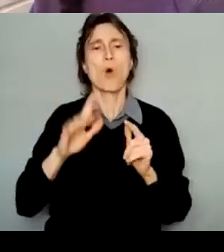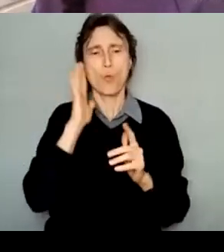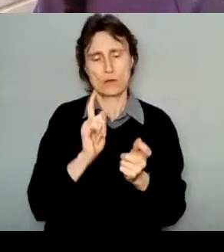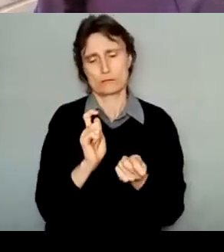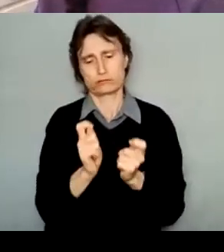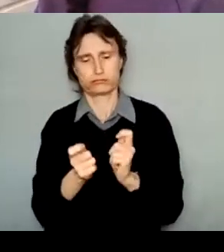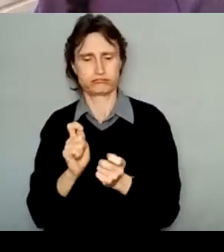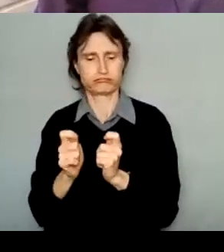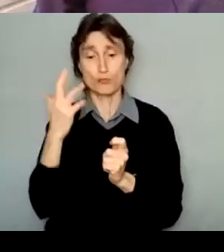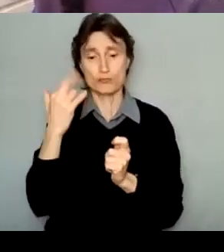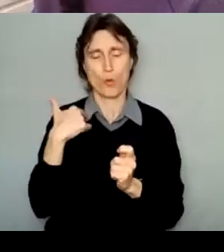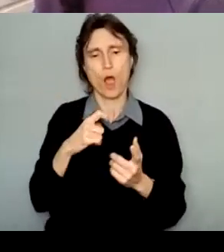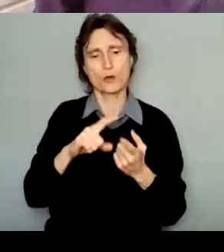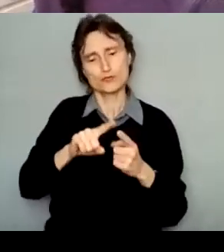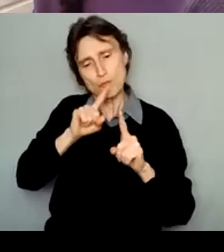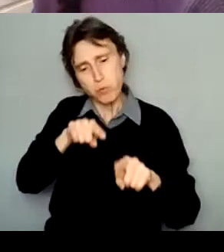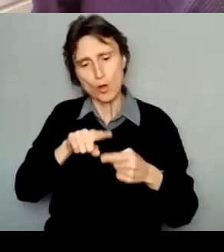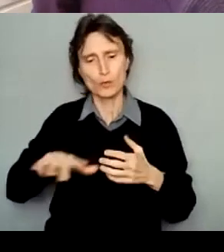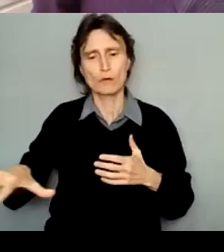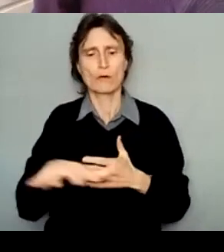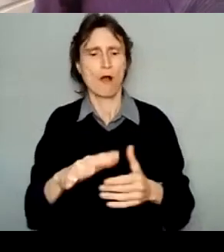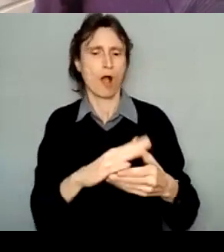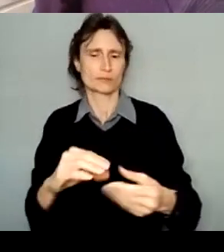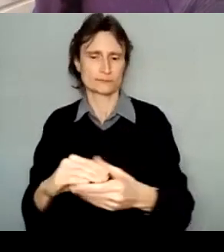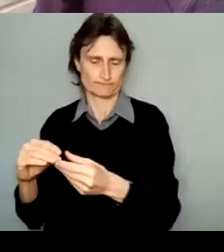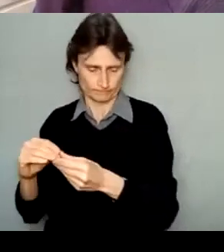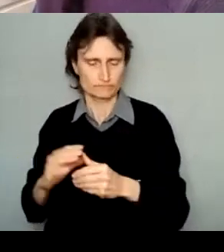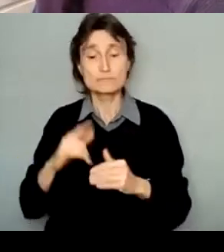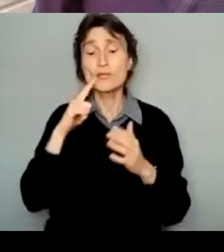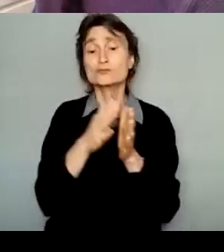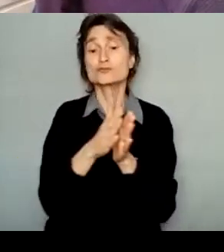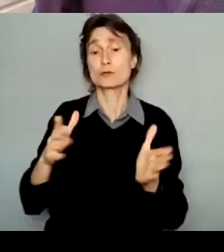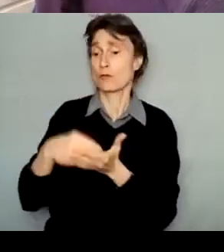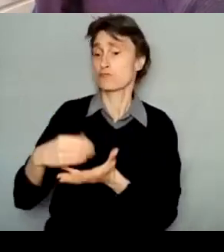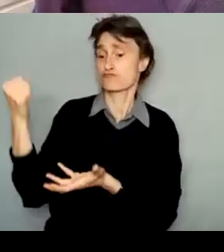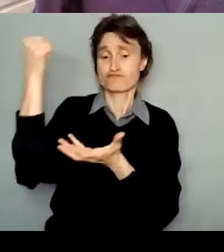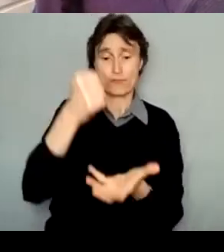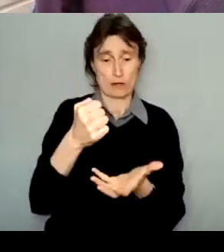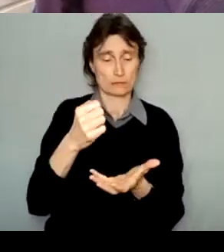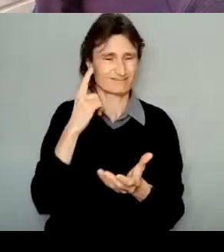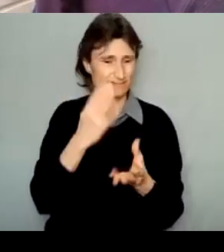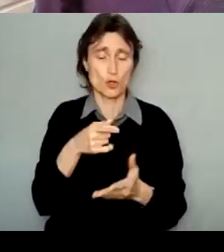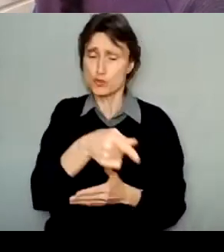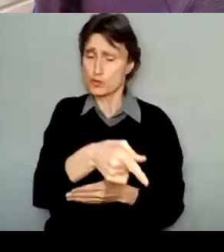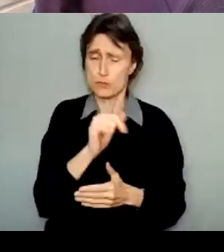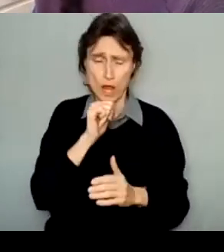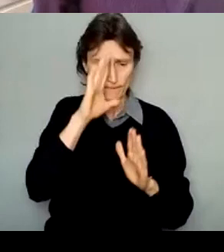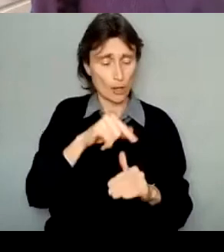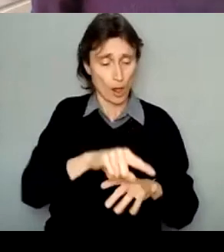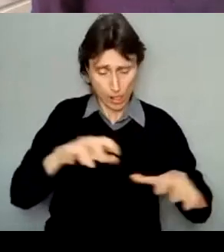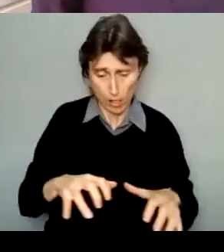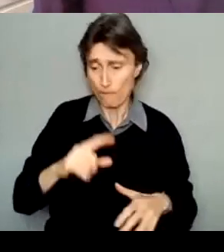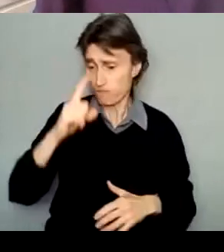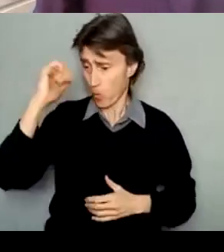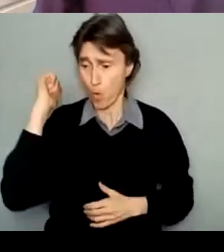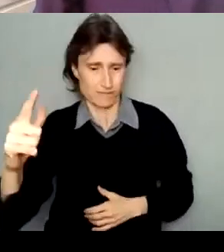All right, so some general grant tips. Remember that you are not expected to be everything to everyone and your application will not benefit